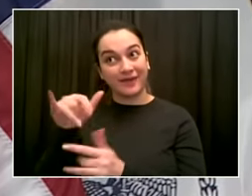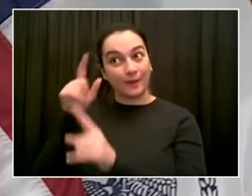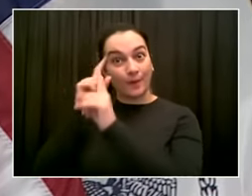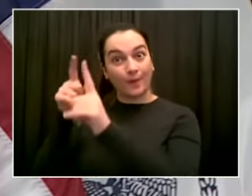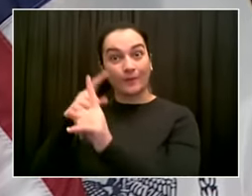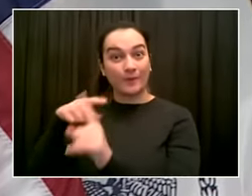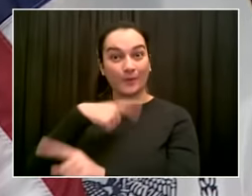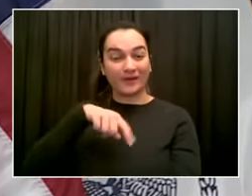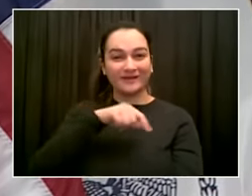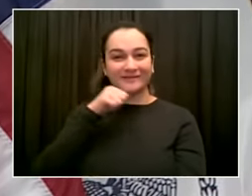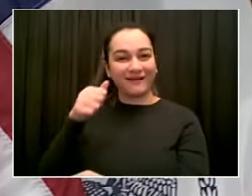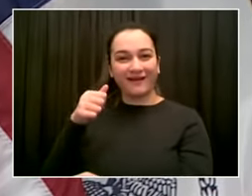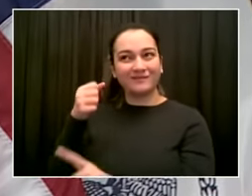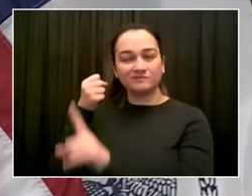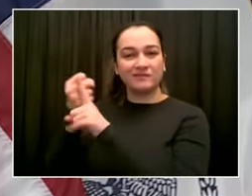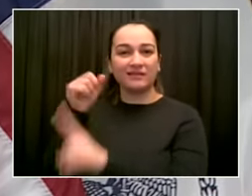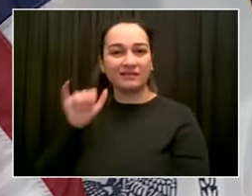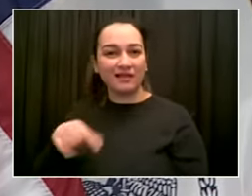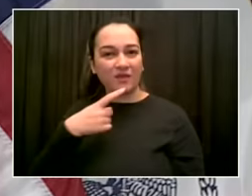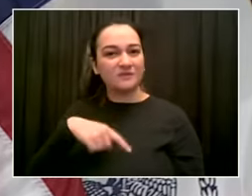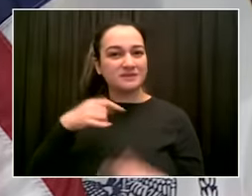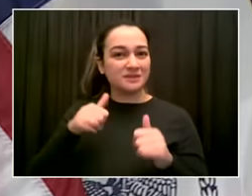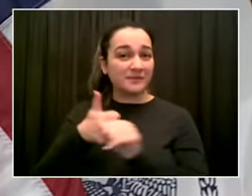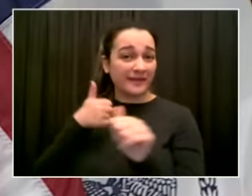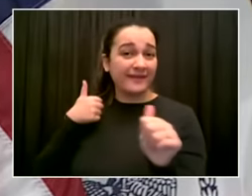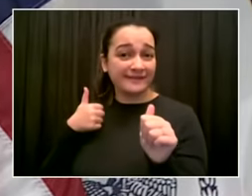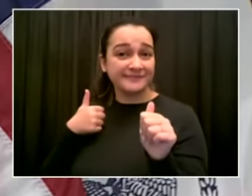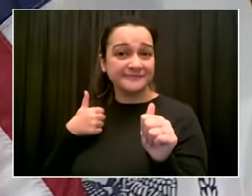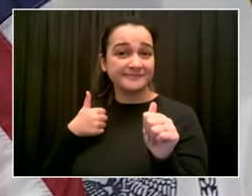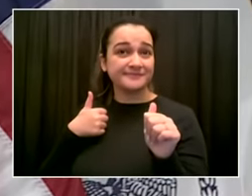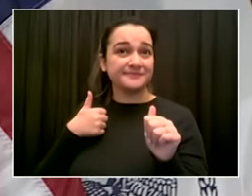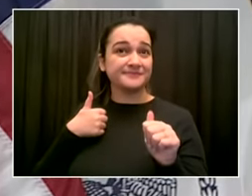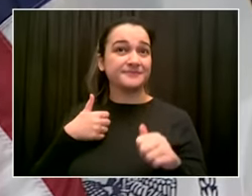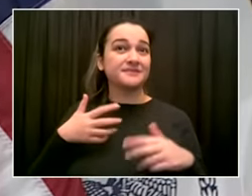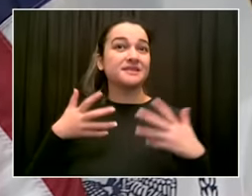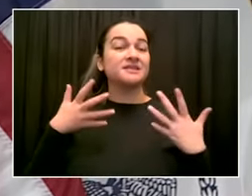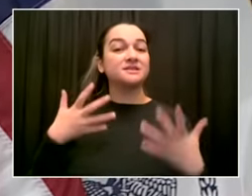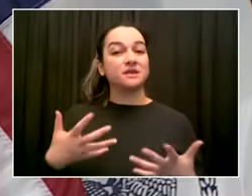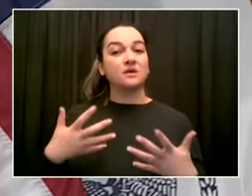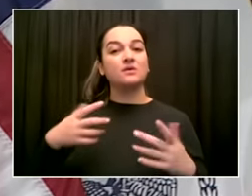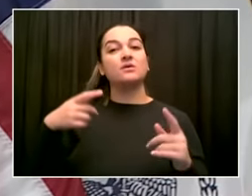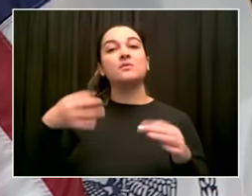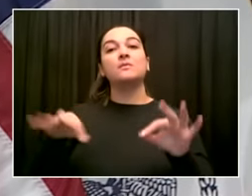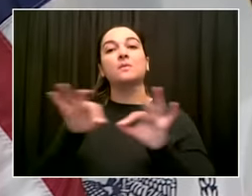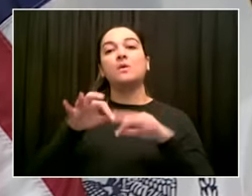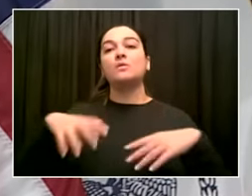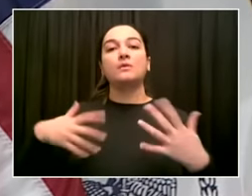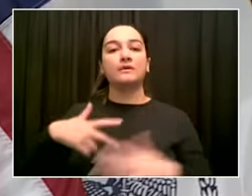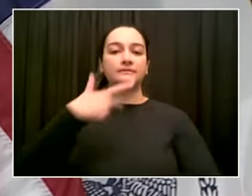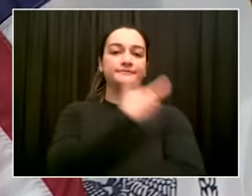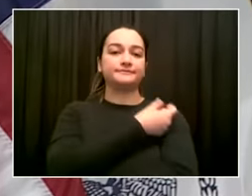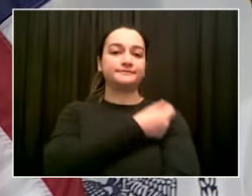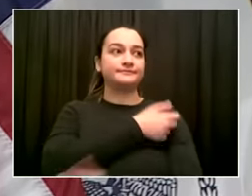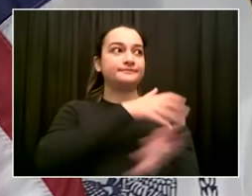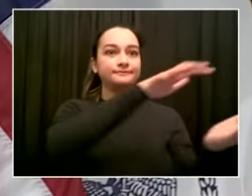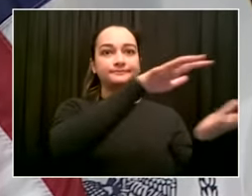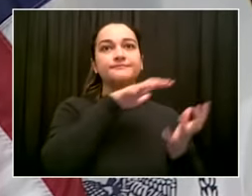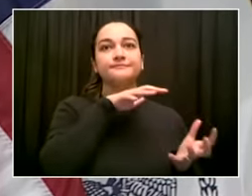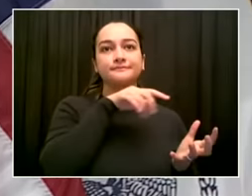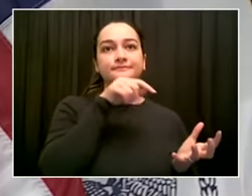start to get more and more supply, you will see more centers, will see longer hours, more people getting vaccinated at centers.